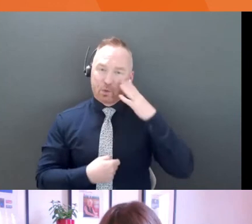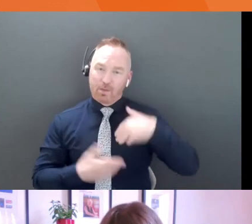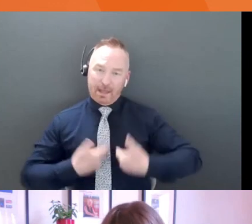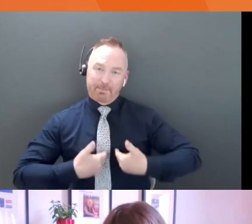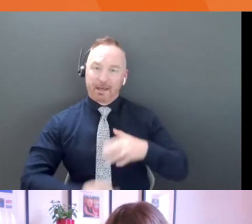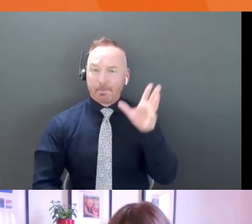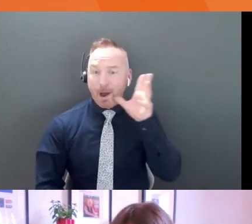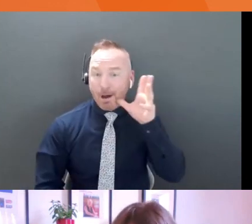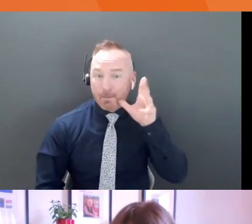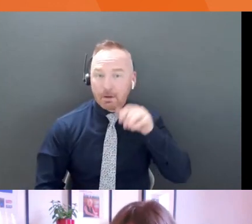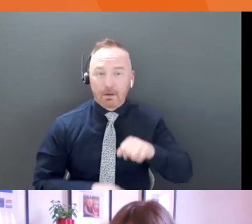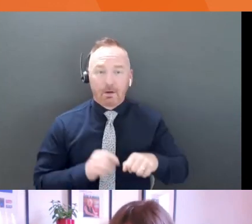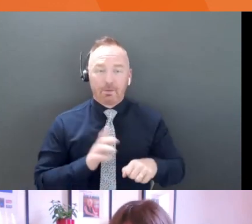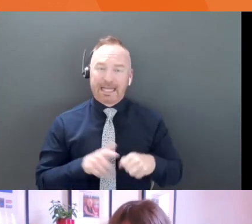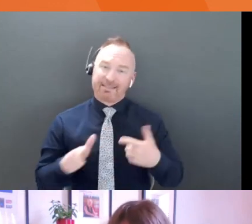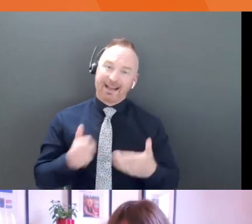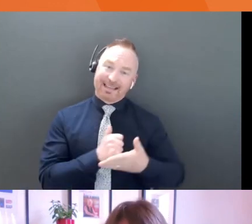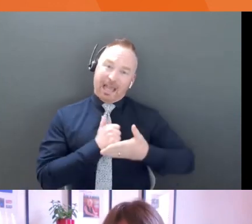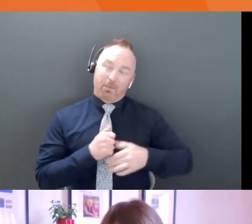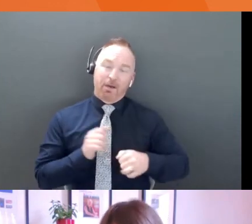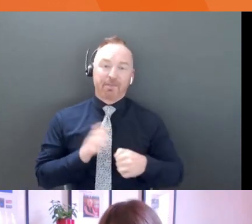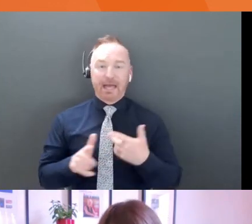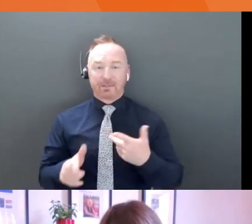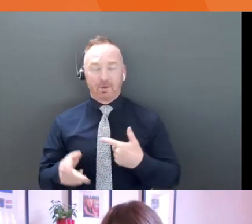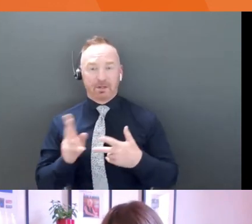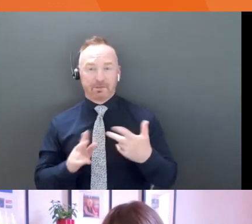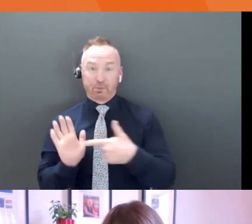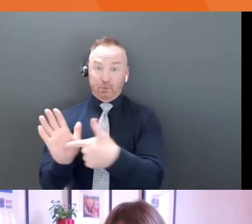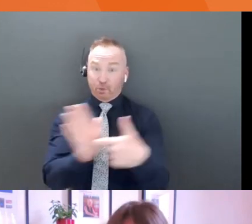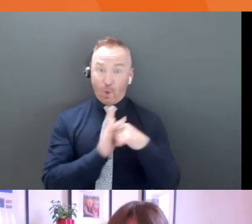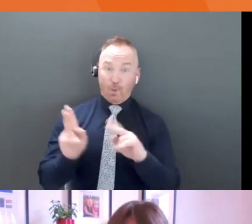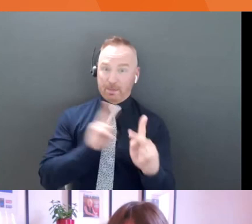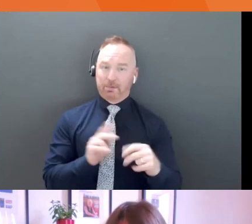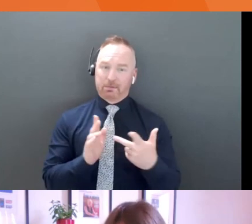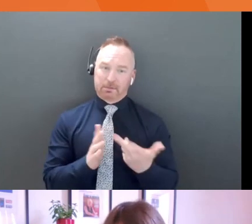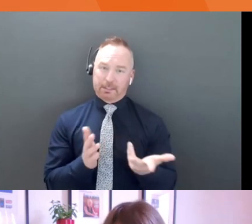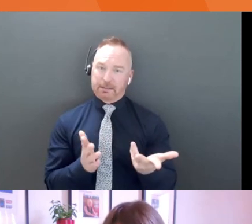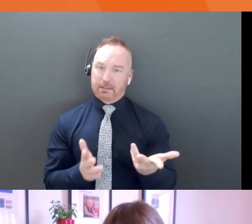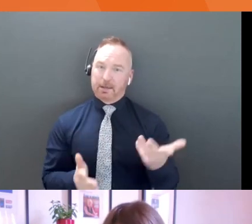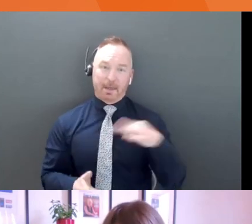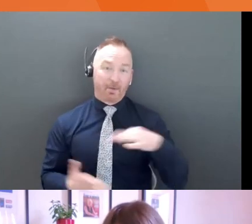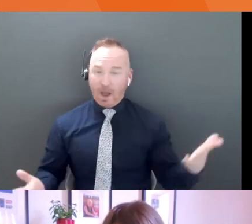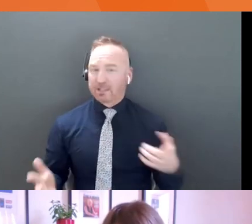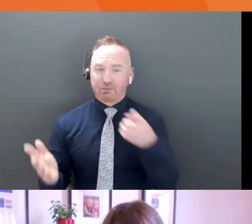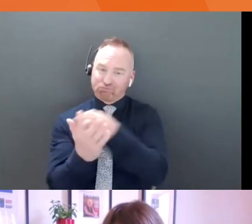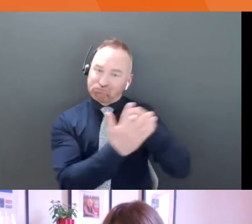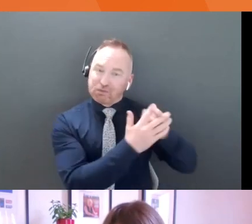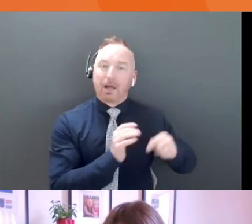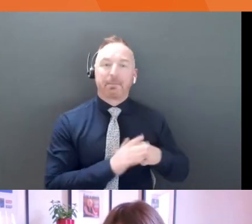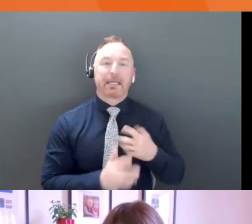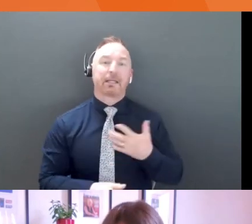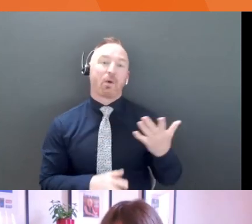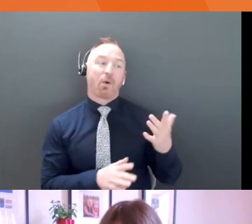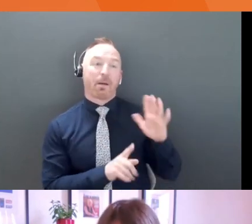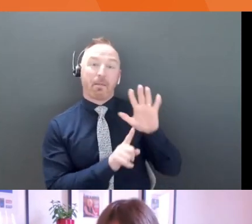help those nuances. Those little things that you're putting in front of people can help close the deal. So I like dressing your background. I think it can be